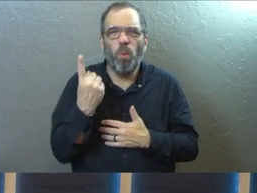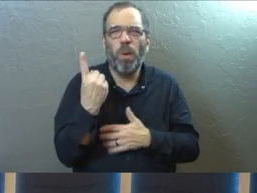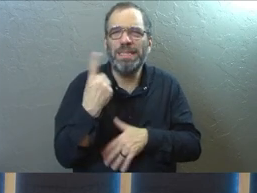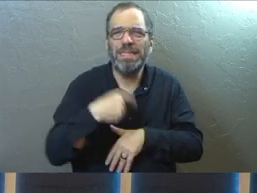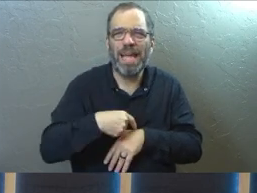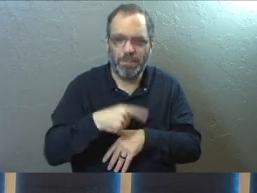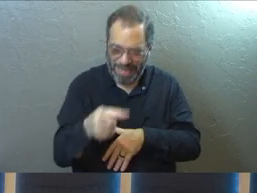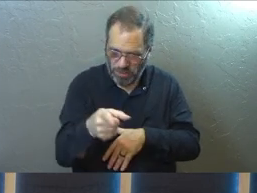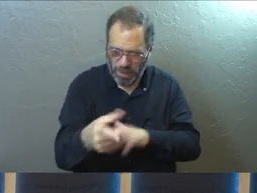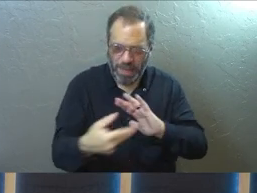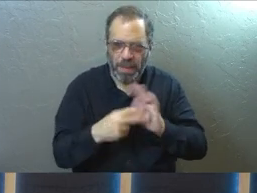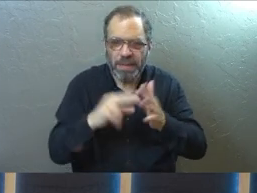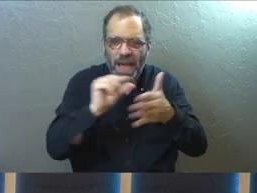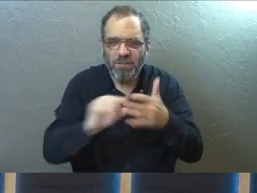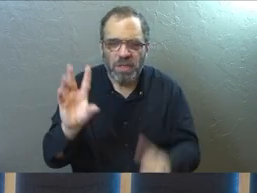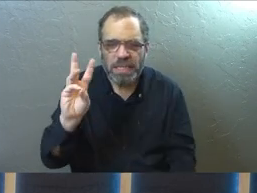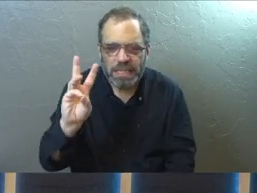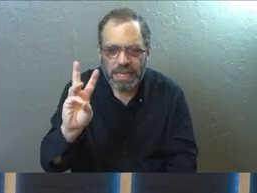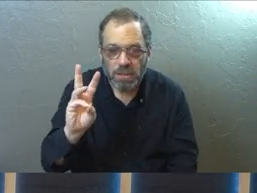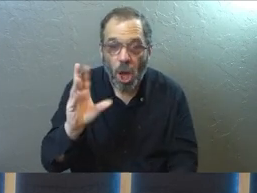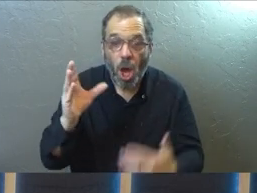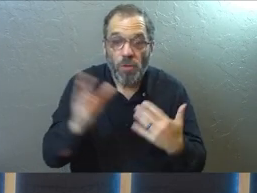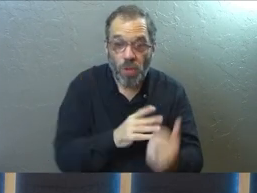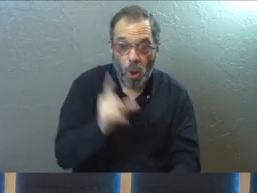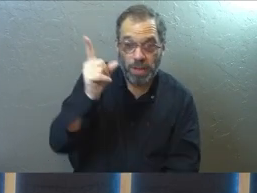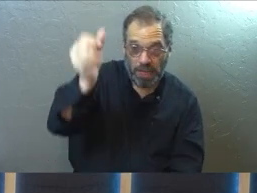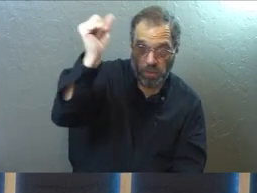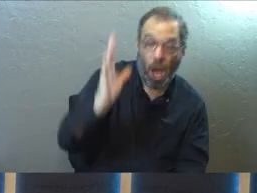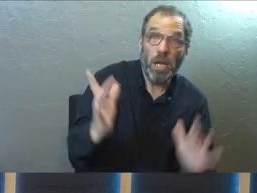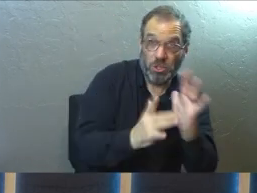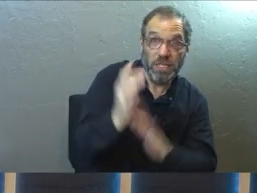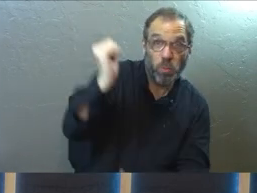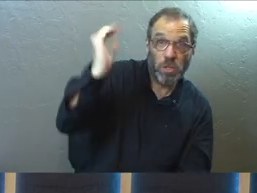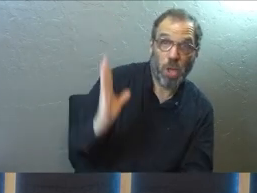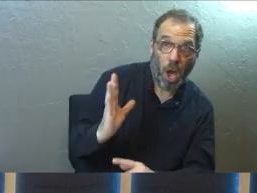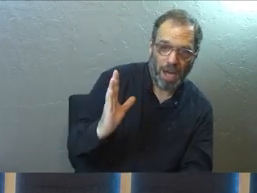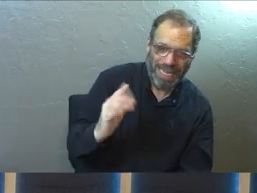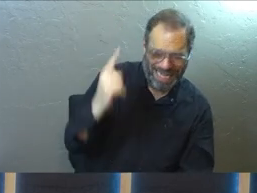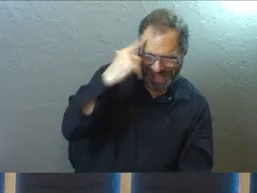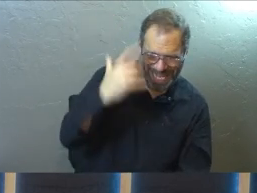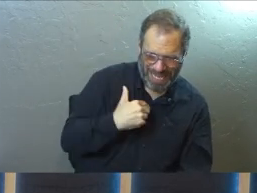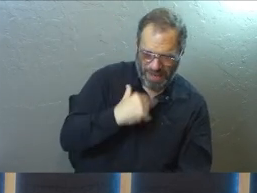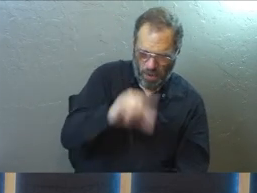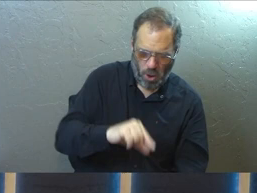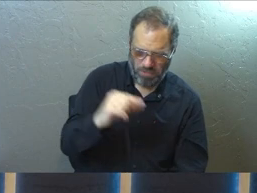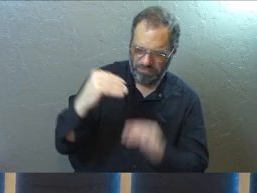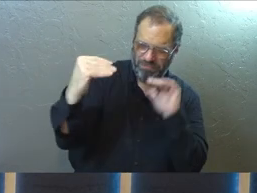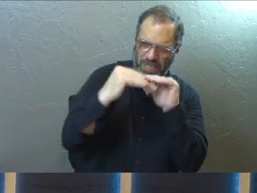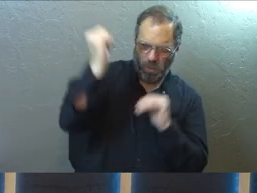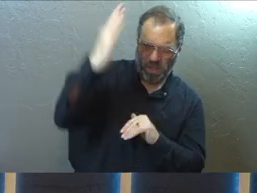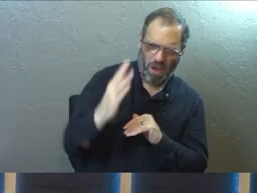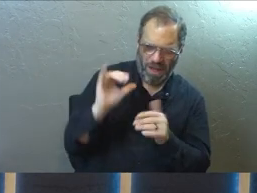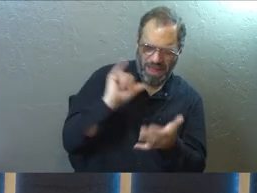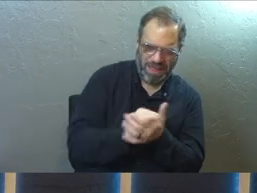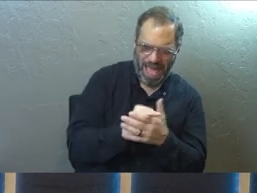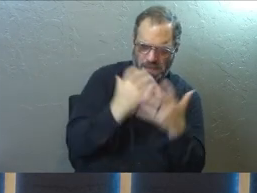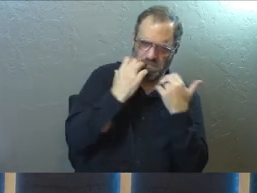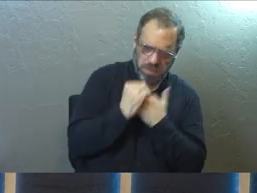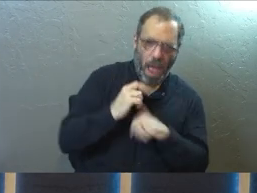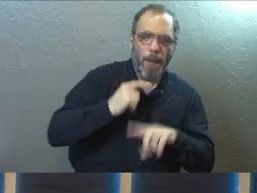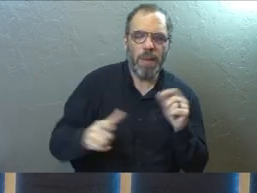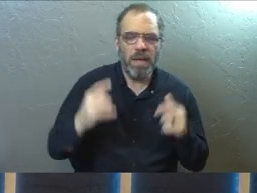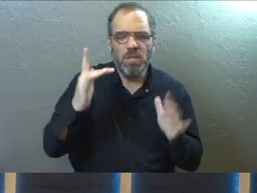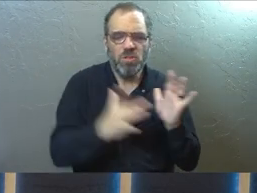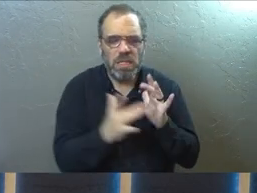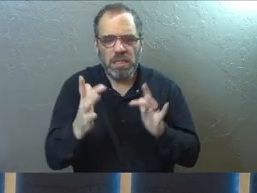And that's what he's talking about. And then look at verse six. Though he was God, though Jesus was God, he did not think of equality with God as something to cling to.